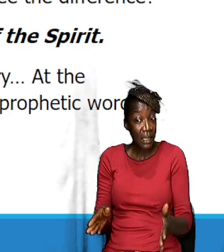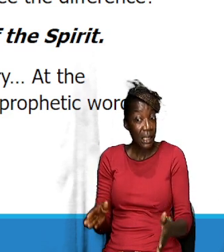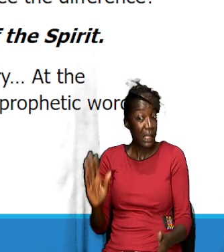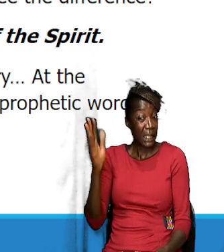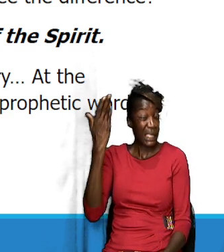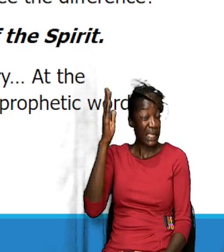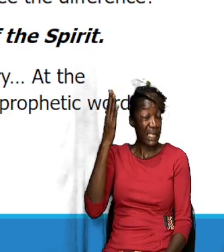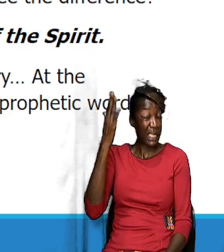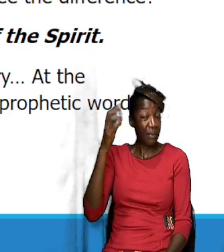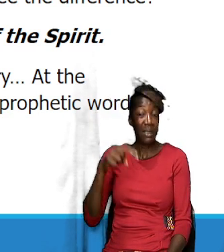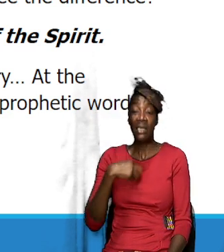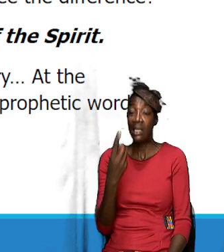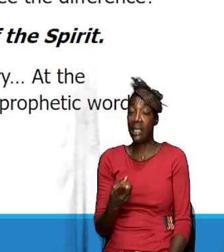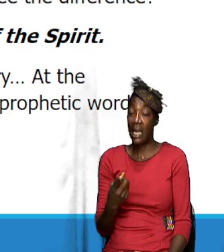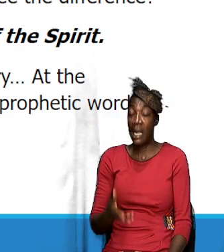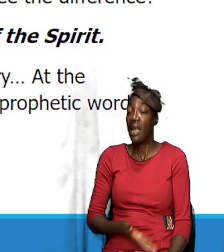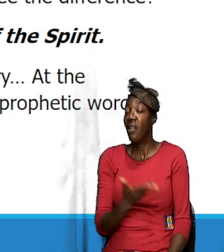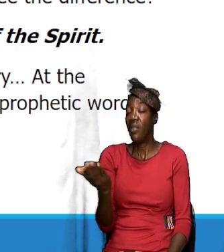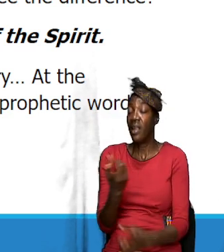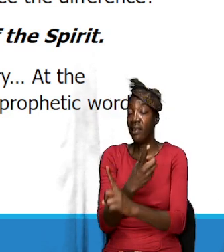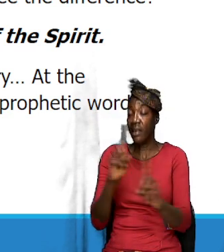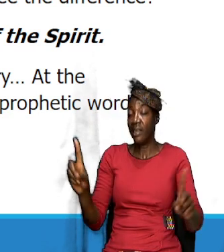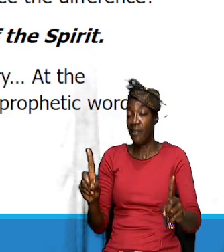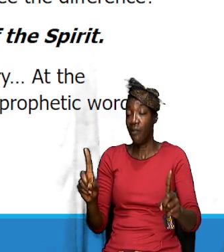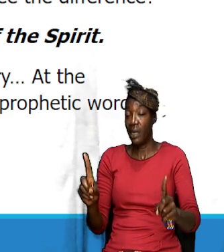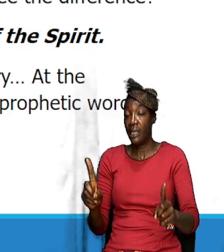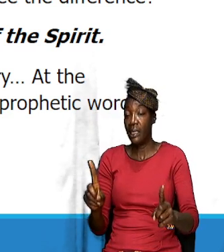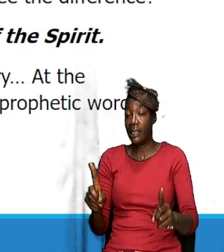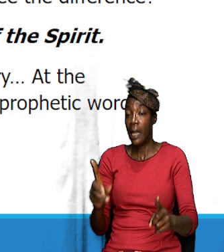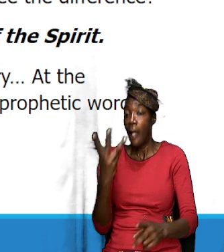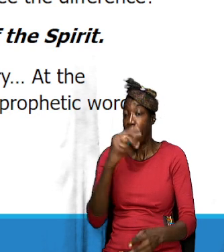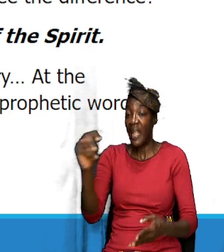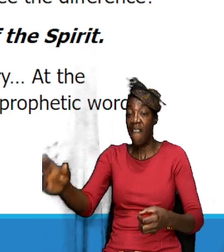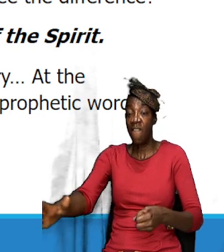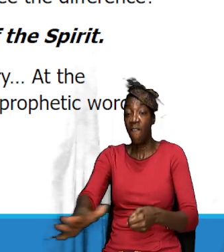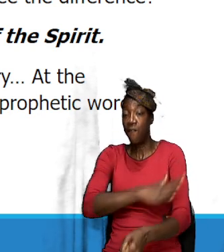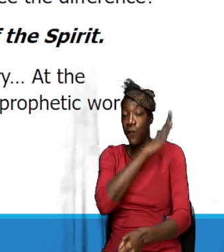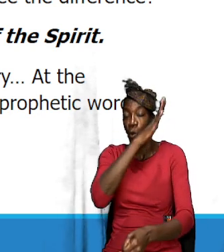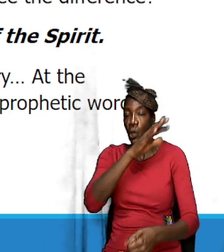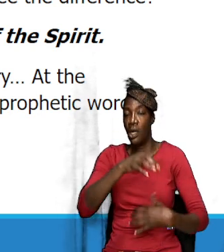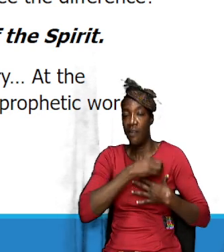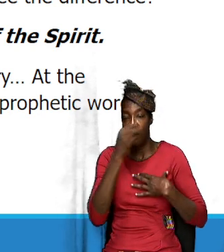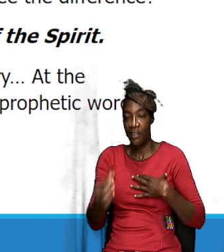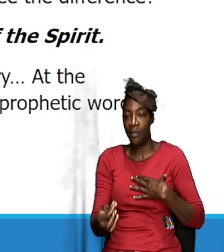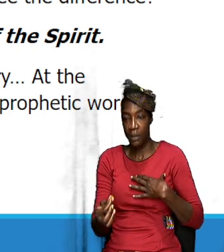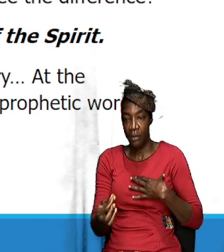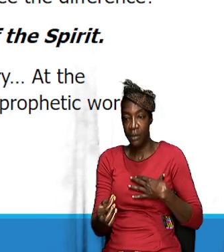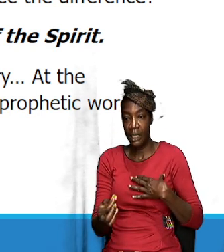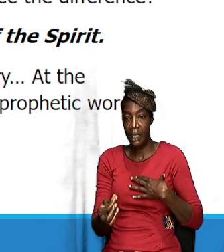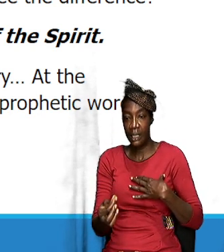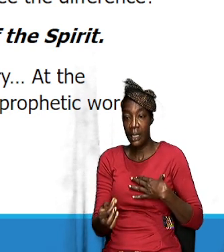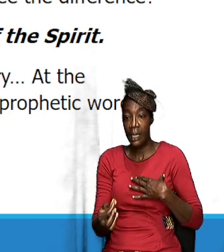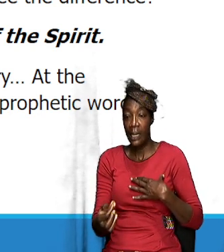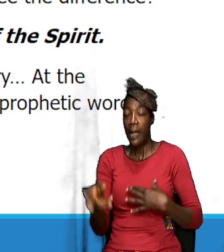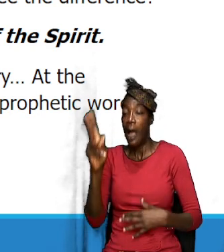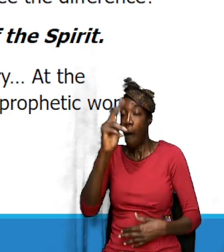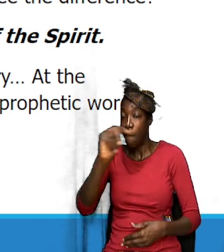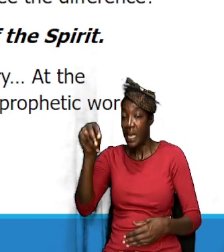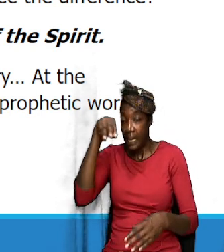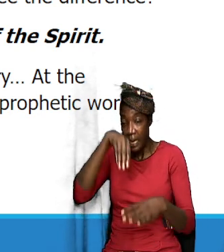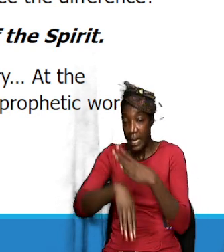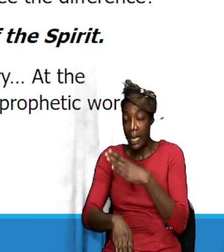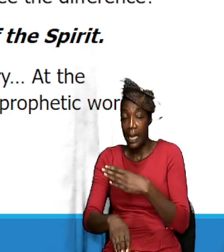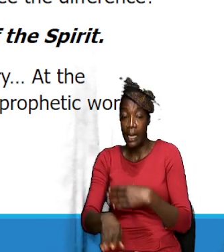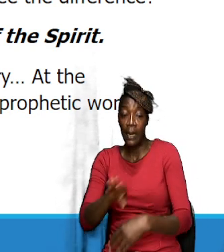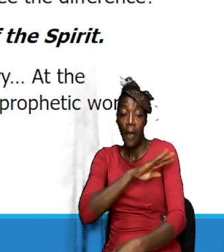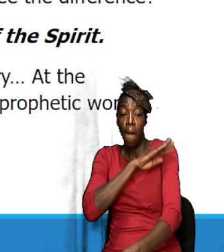that there is a difference between being full of the Spirit and being in the power of the